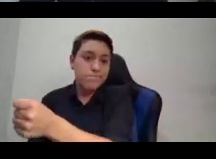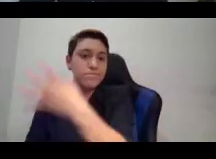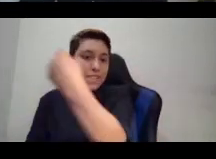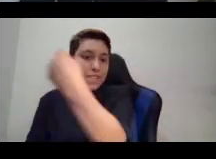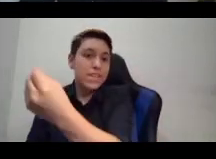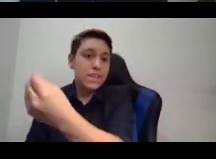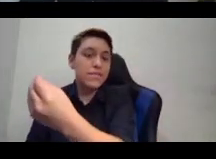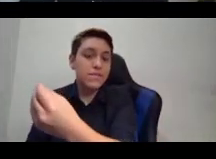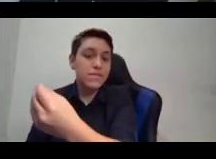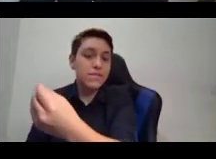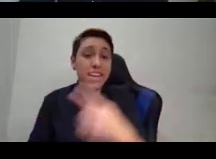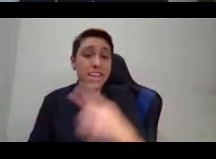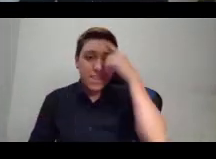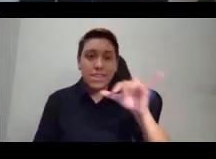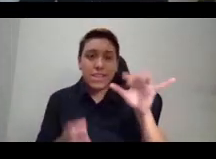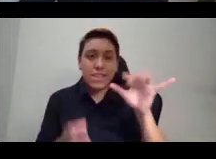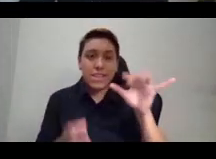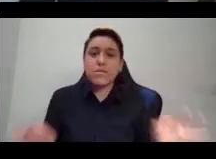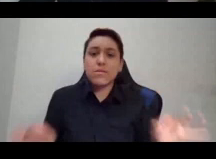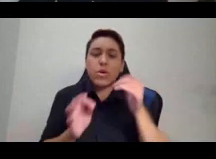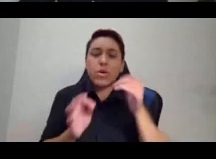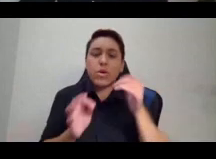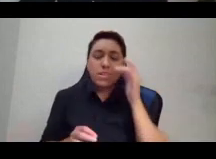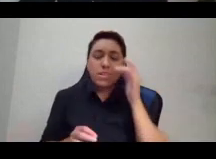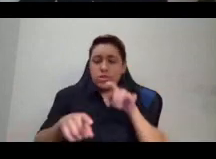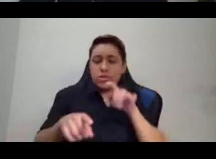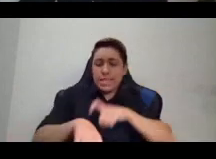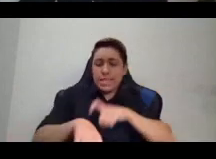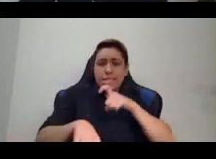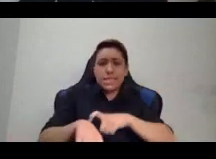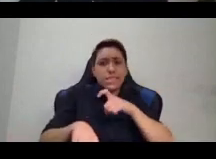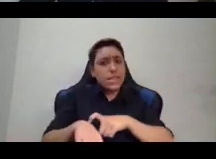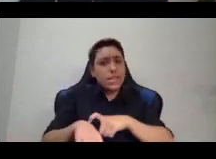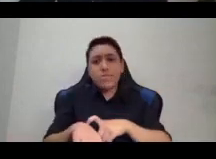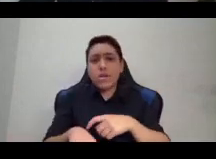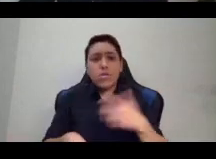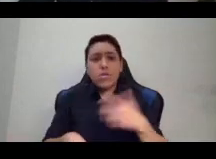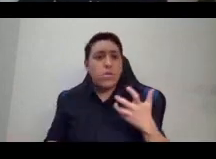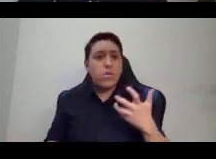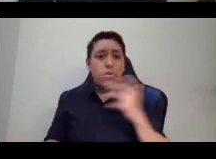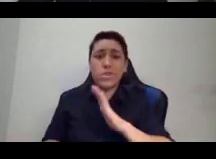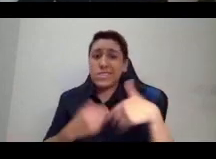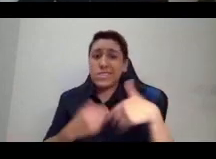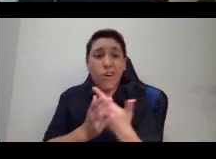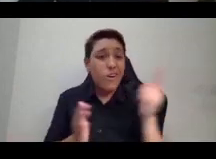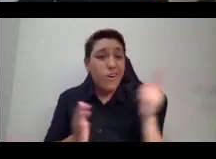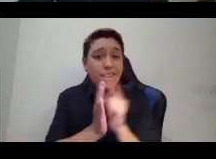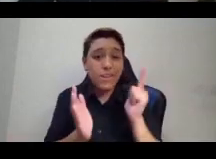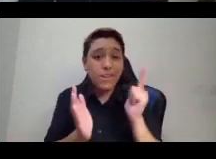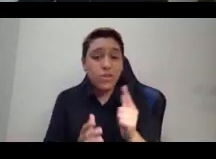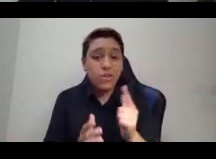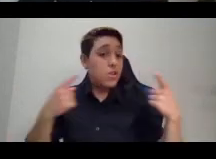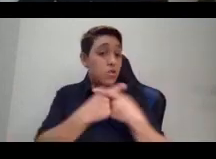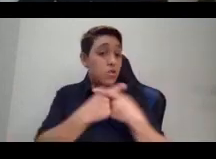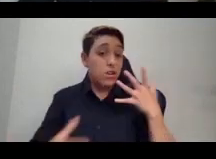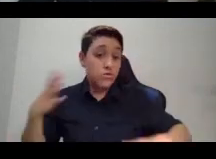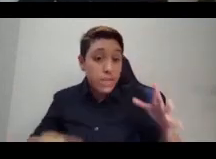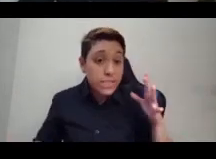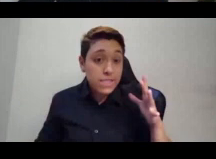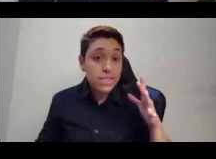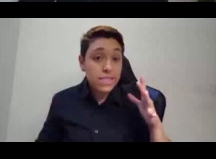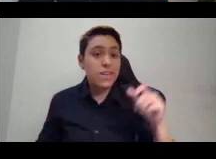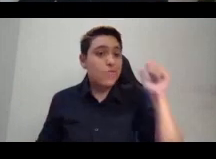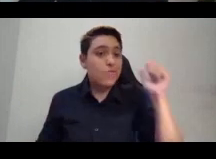cross-dressing, homosexuality, and sex work were all illegal, including things like race